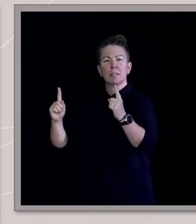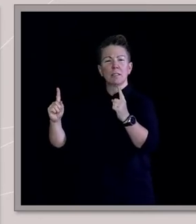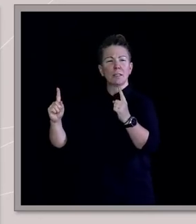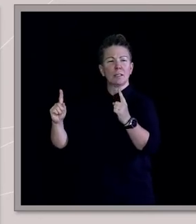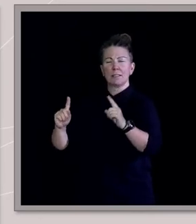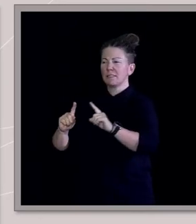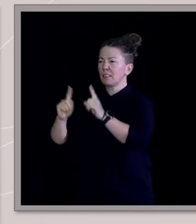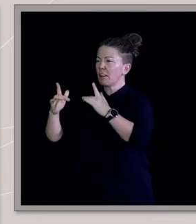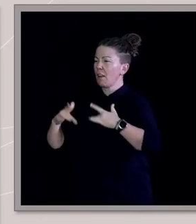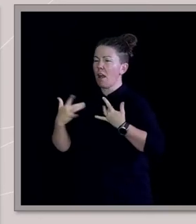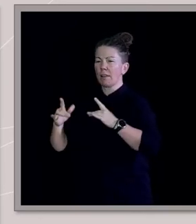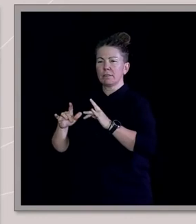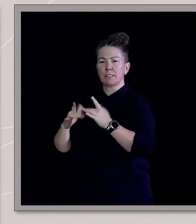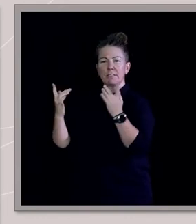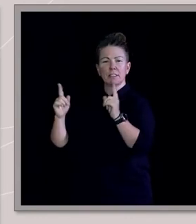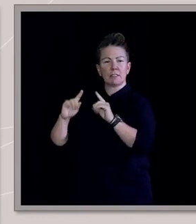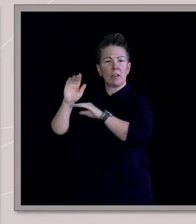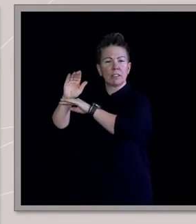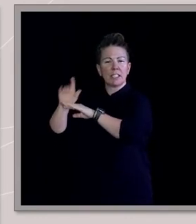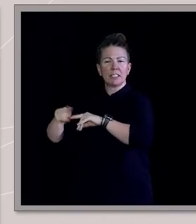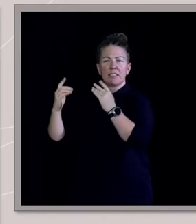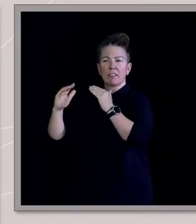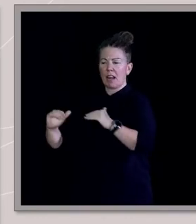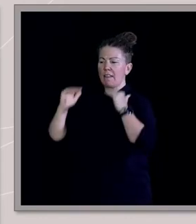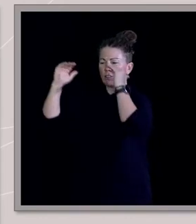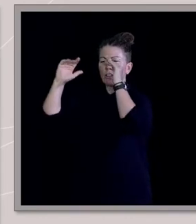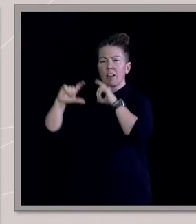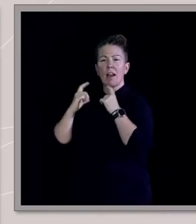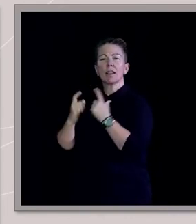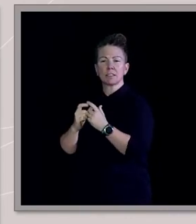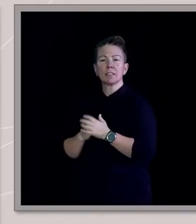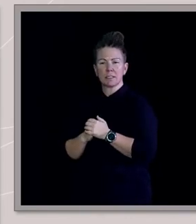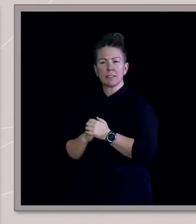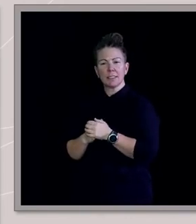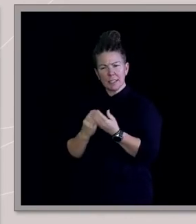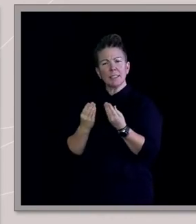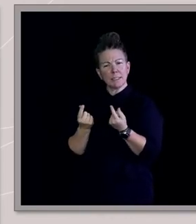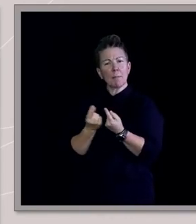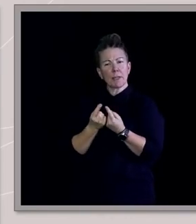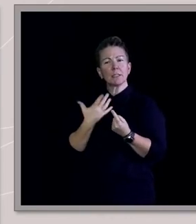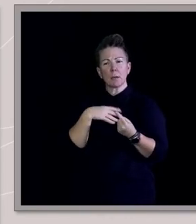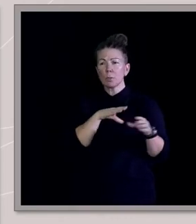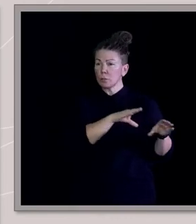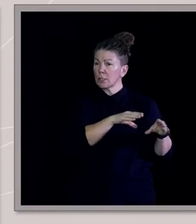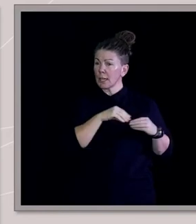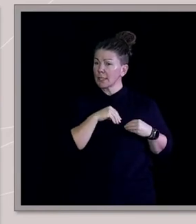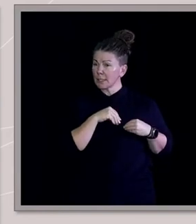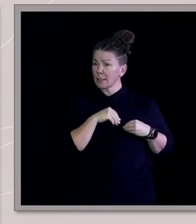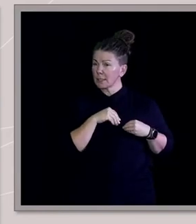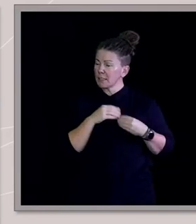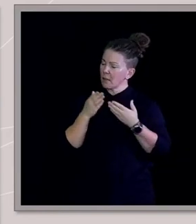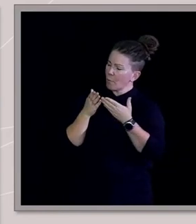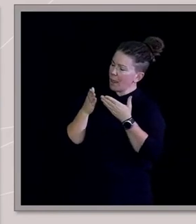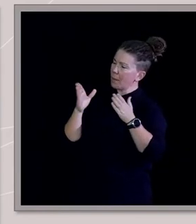walks of life and my parents made sure of that. I think it made us better people. So there's some things I want to borrow from it, put into a more liberal